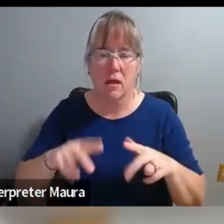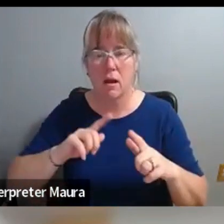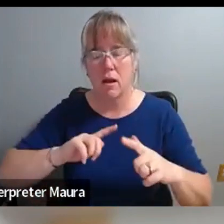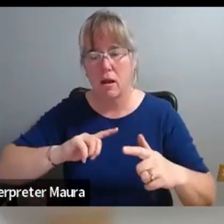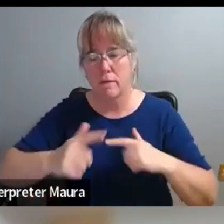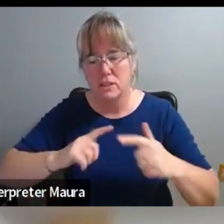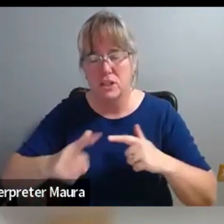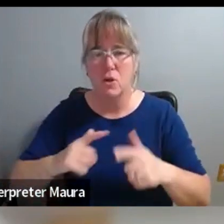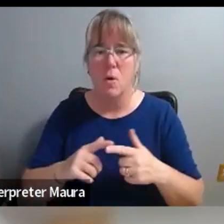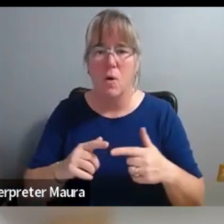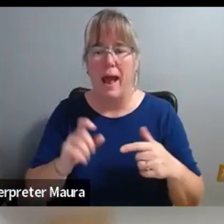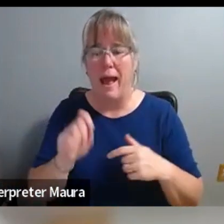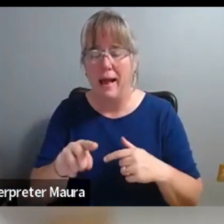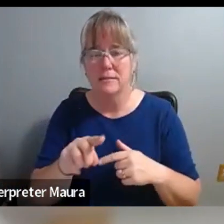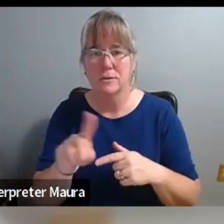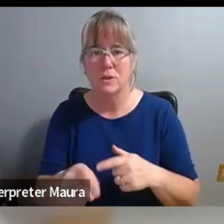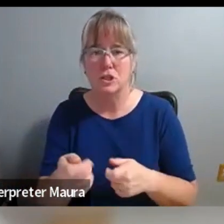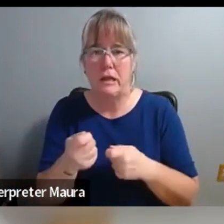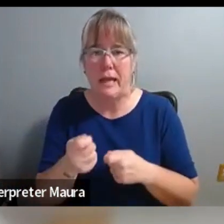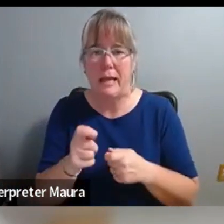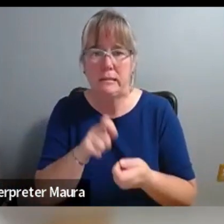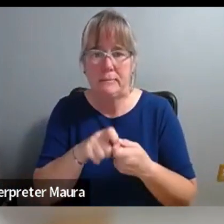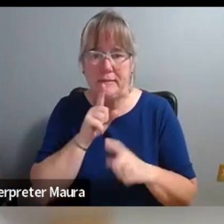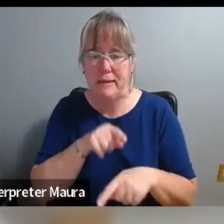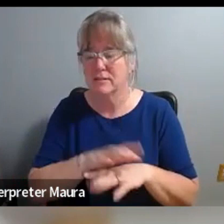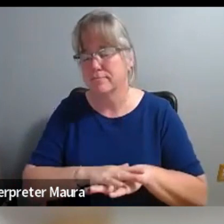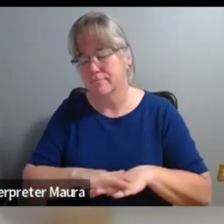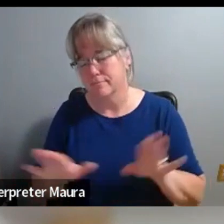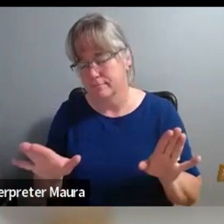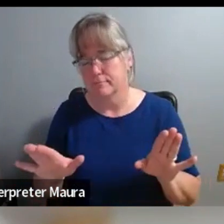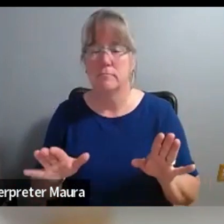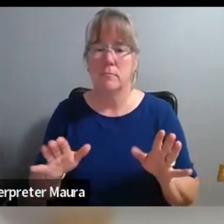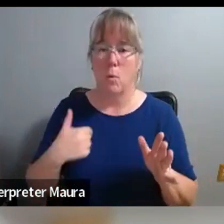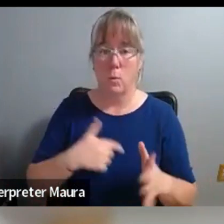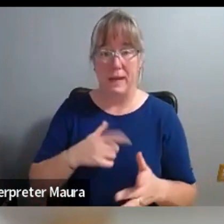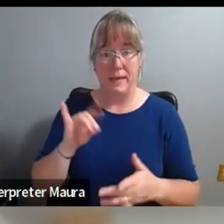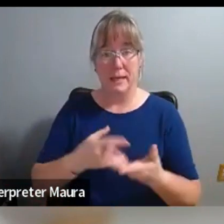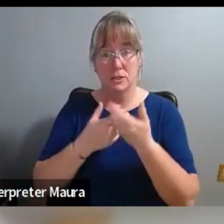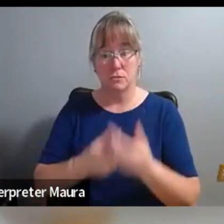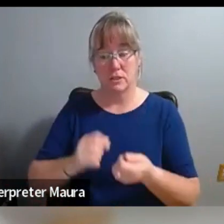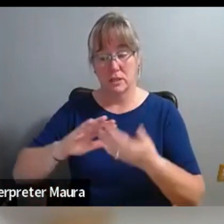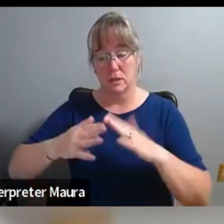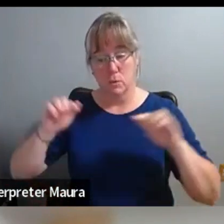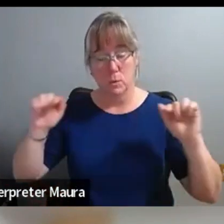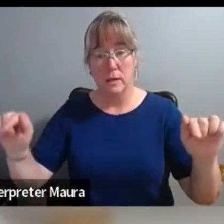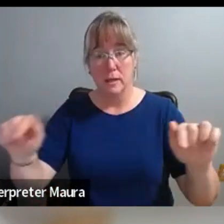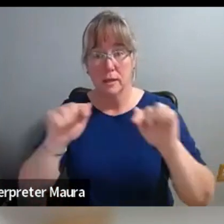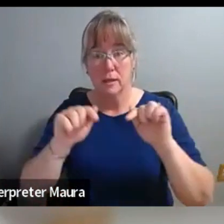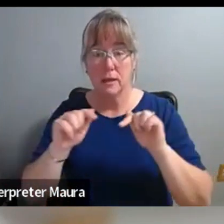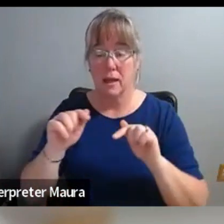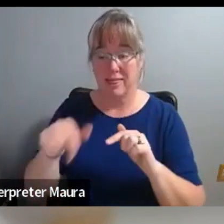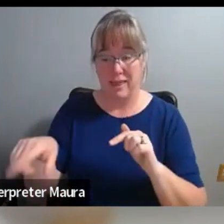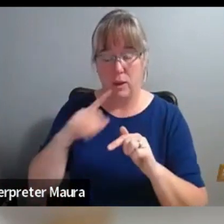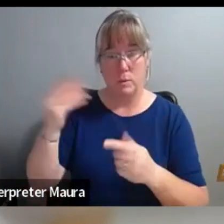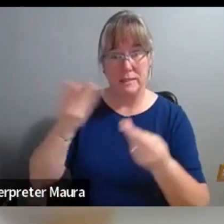and that would not have gotten us to where we needed to go. But by just trusting that the community would, would give us the